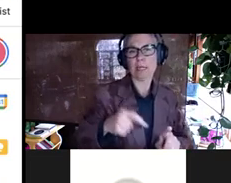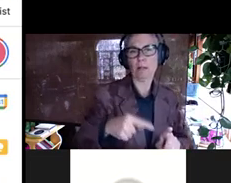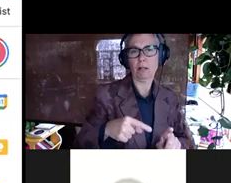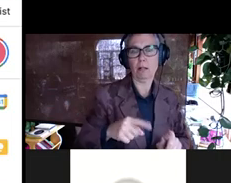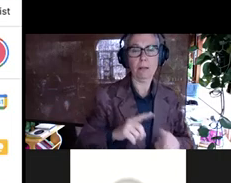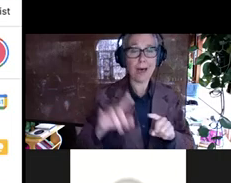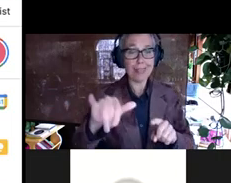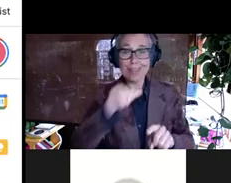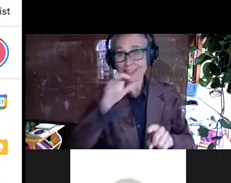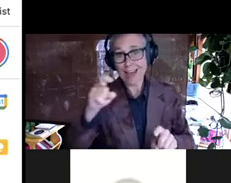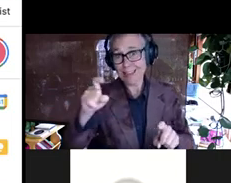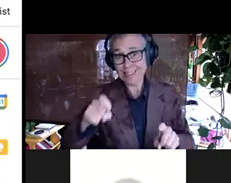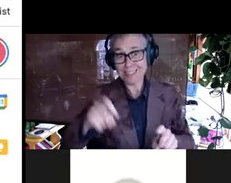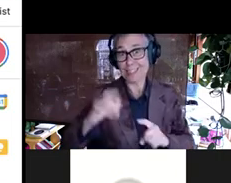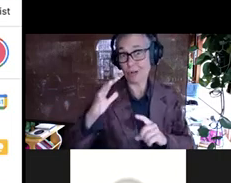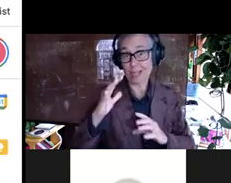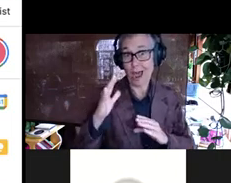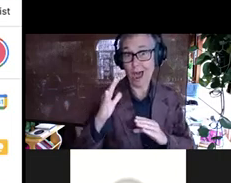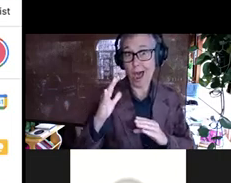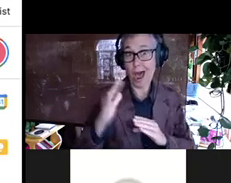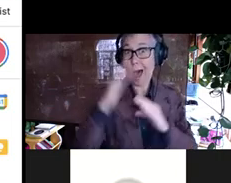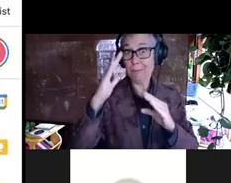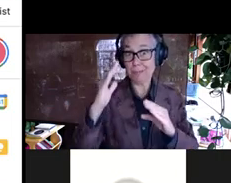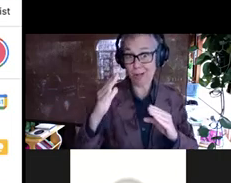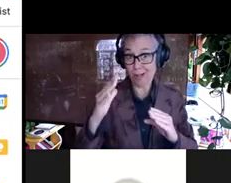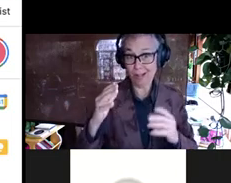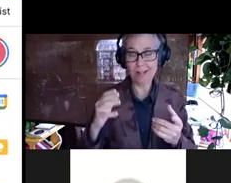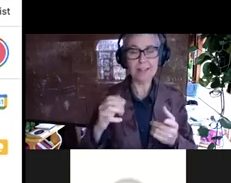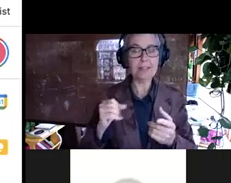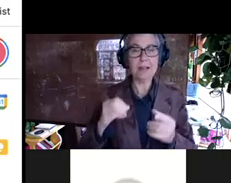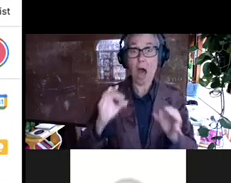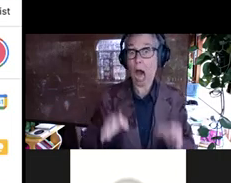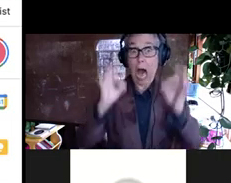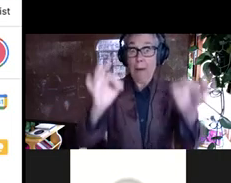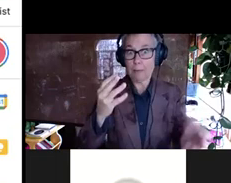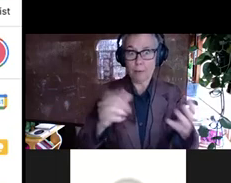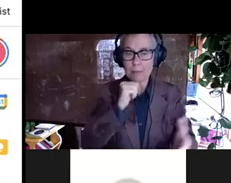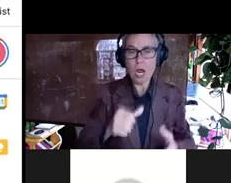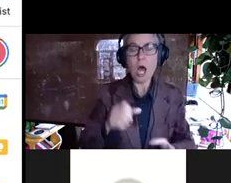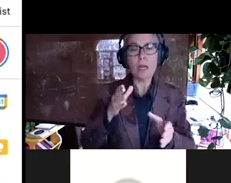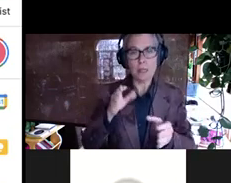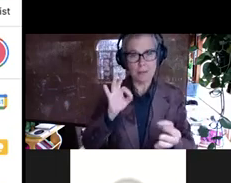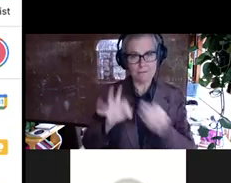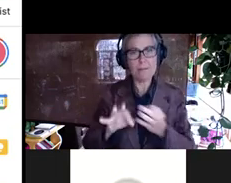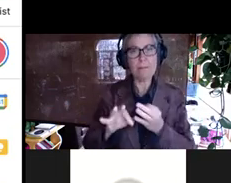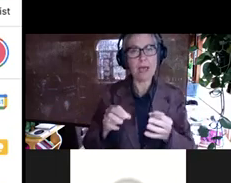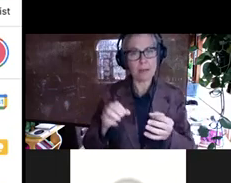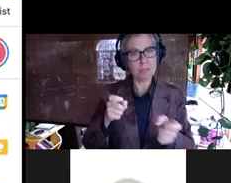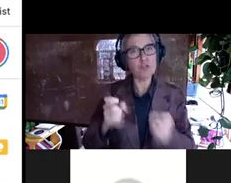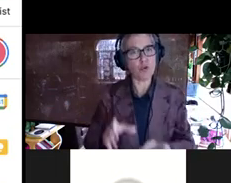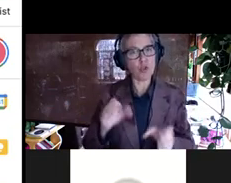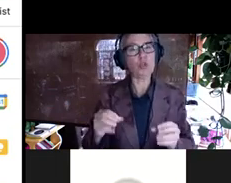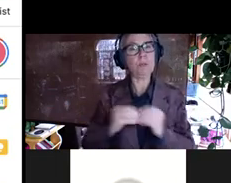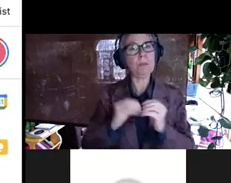optimal either. Right. I mean, perhaps, you know, the, the feedback controller itself could also be more sophisticated in, in, you know,